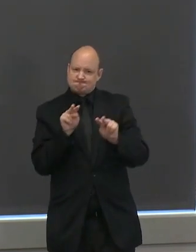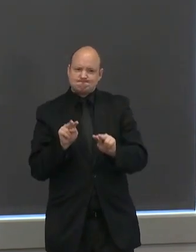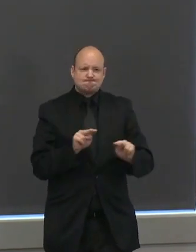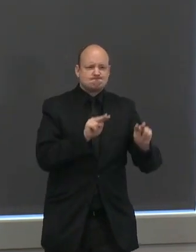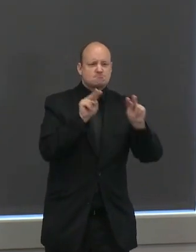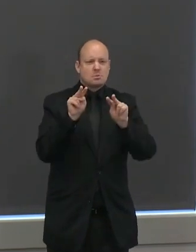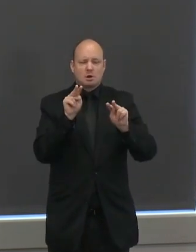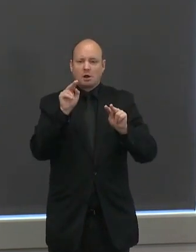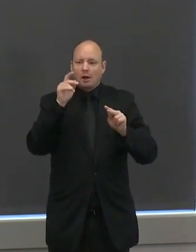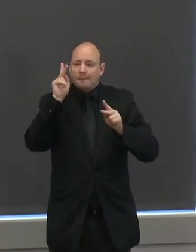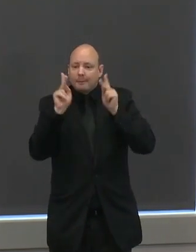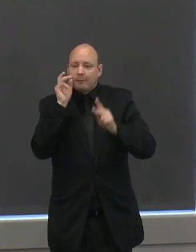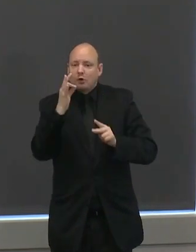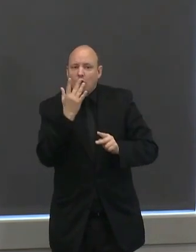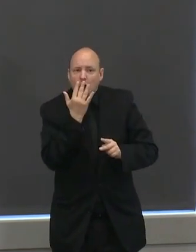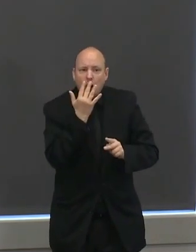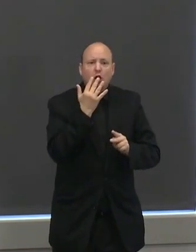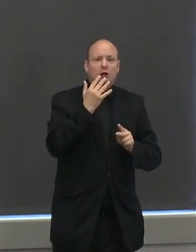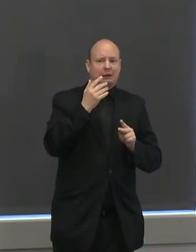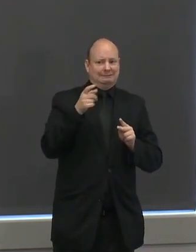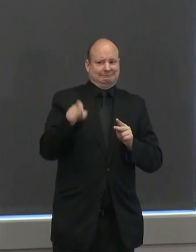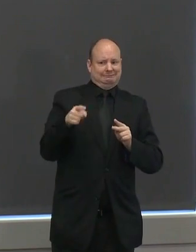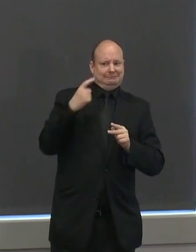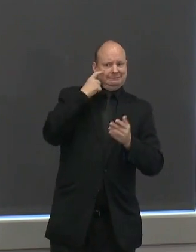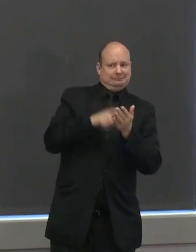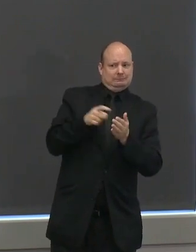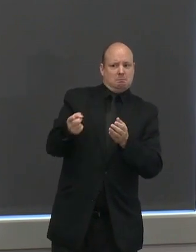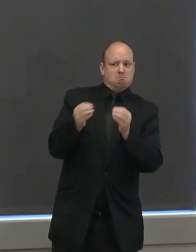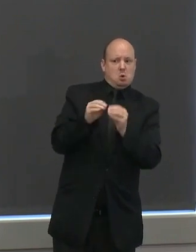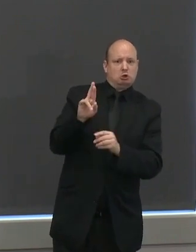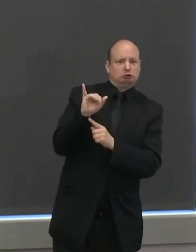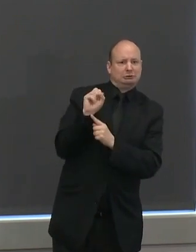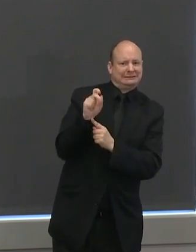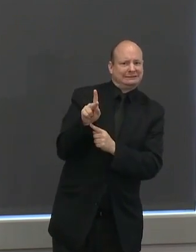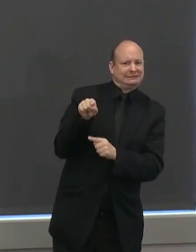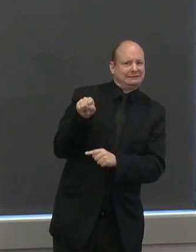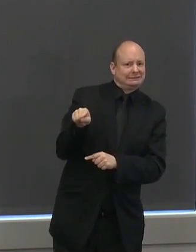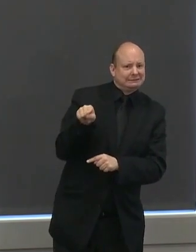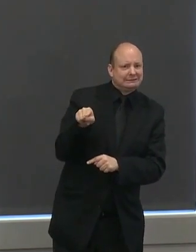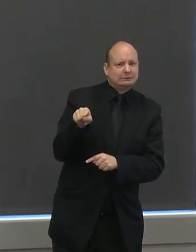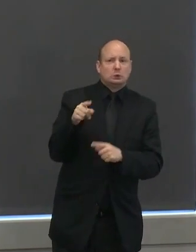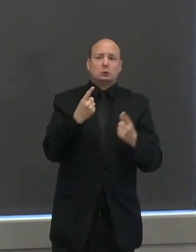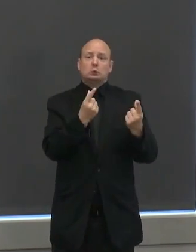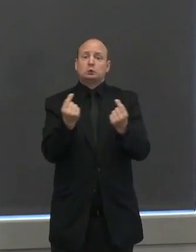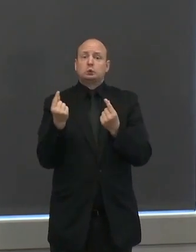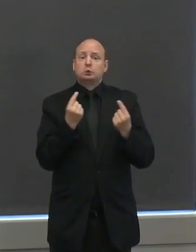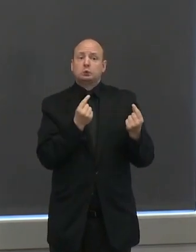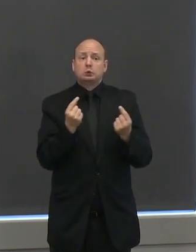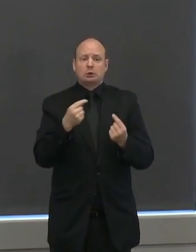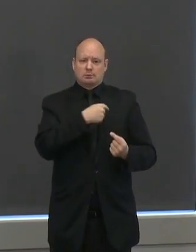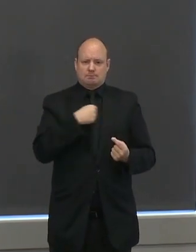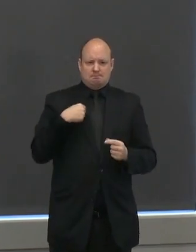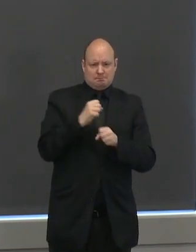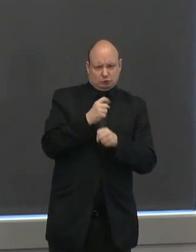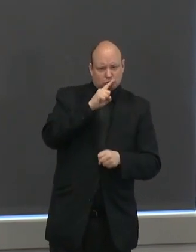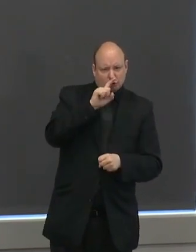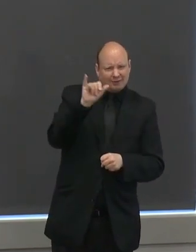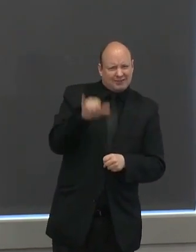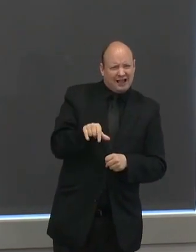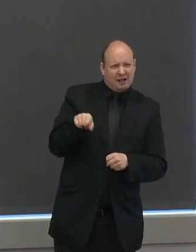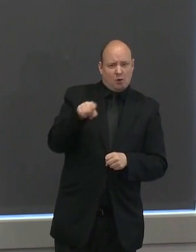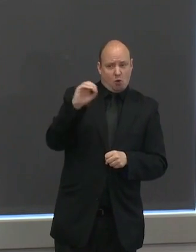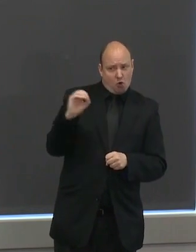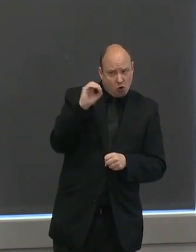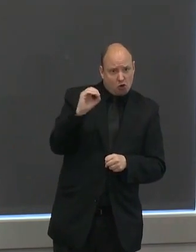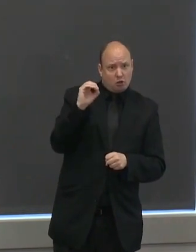and our tribes to accomplish the first two we must ensure that oregon has the right